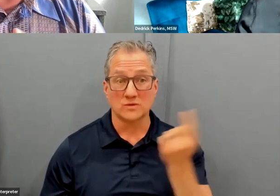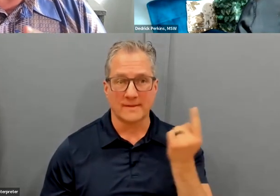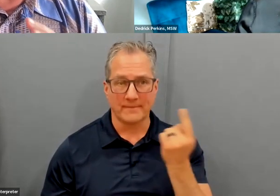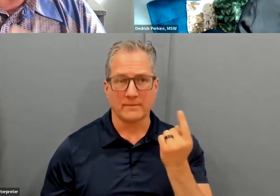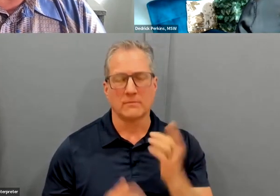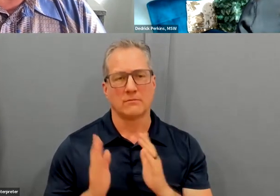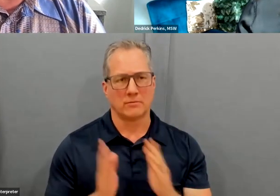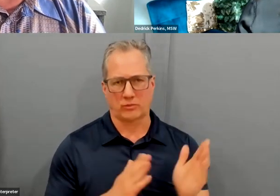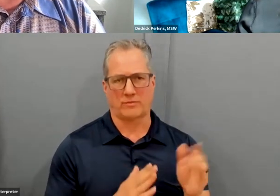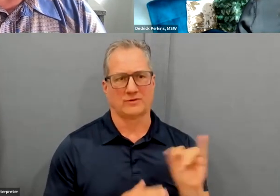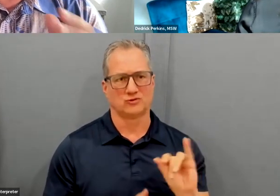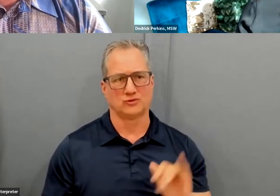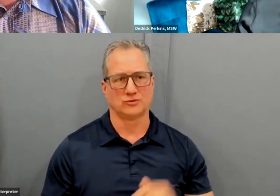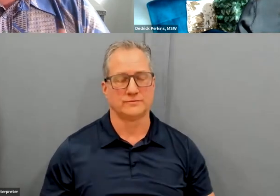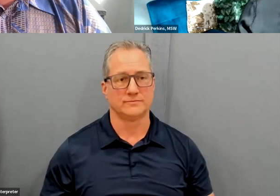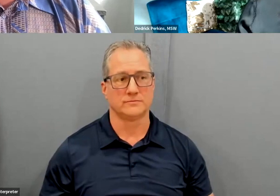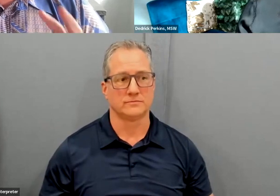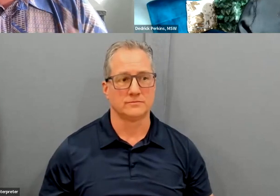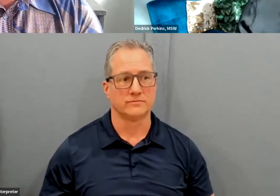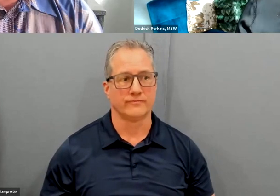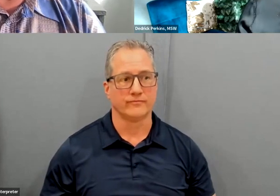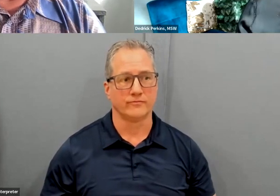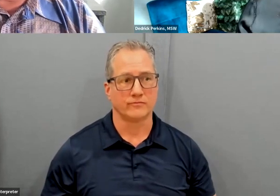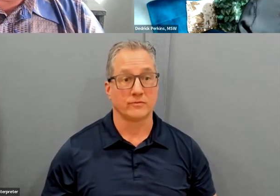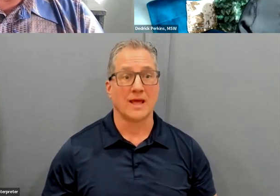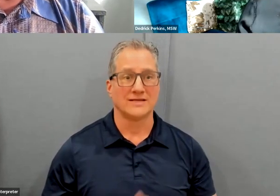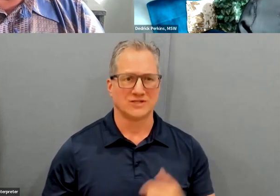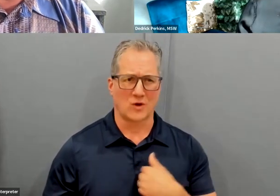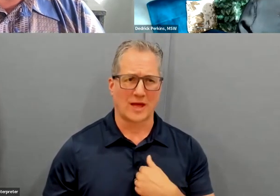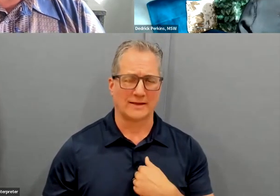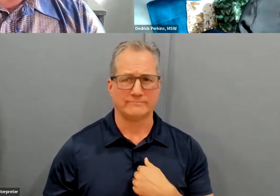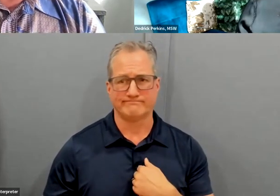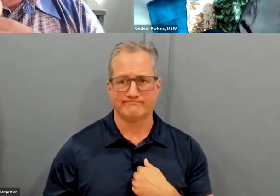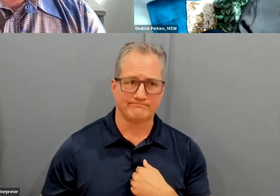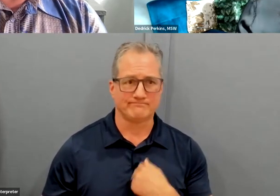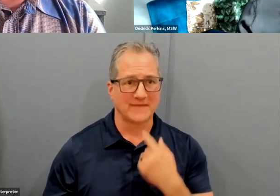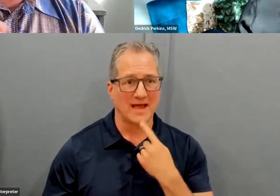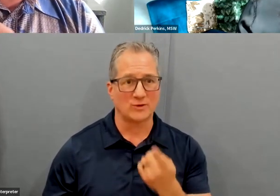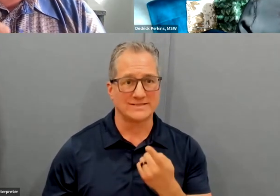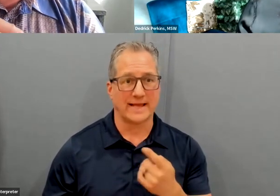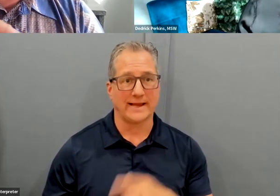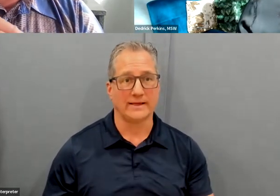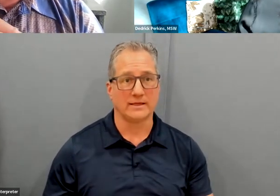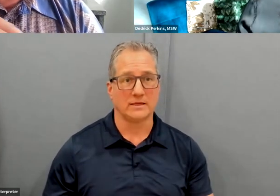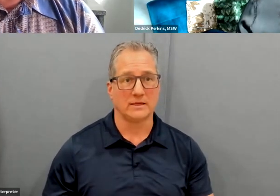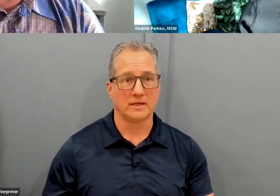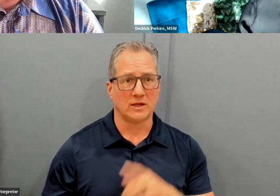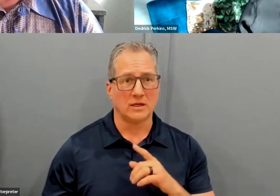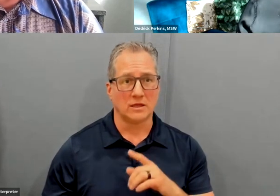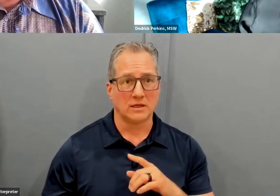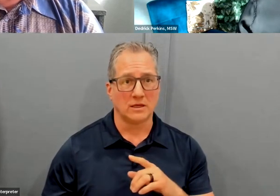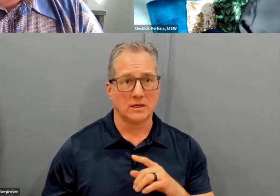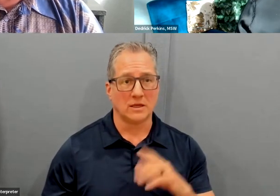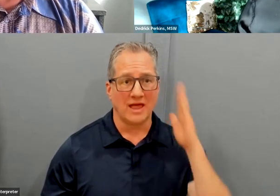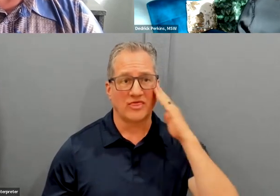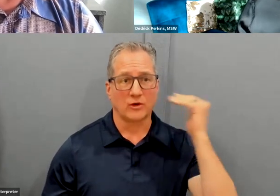So I would say this. The 38 parallel in Korea,